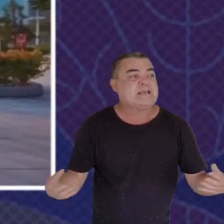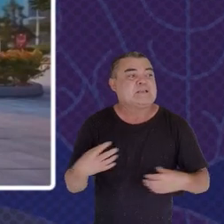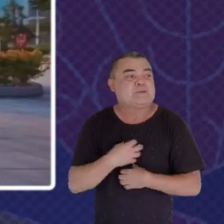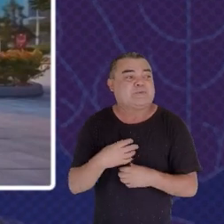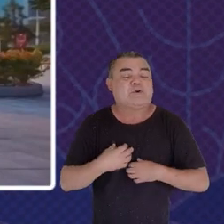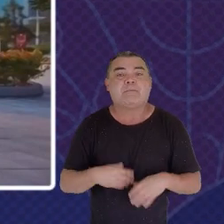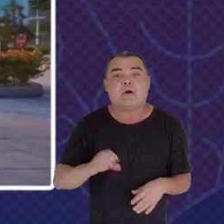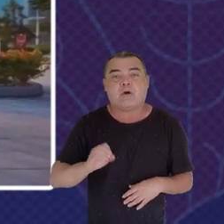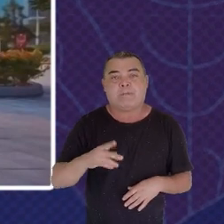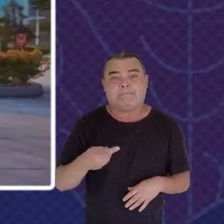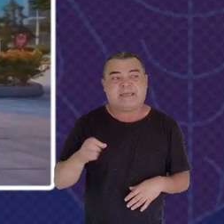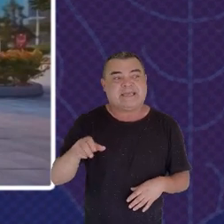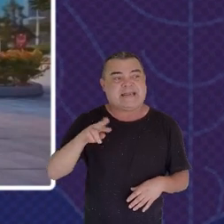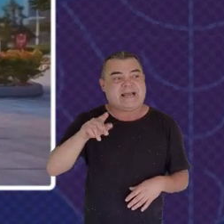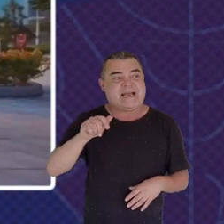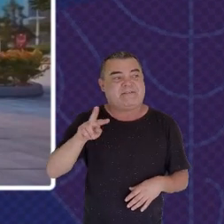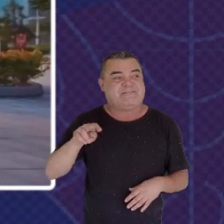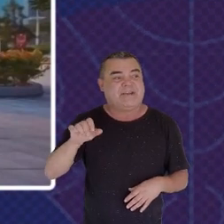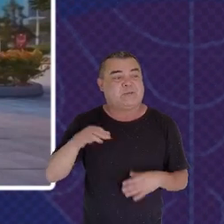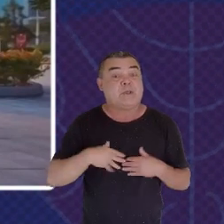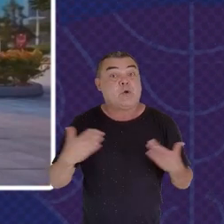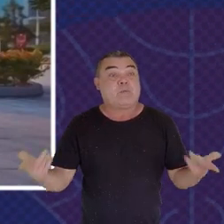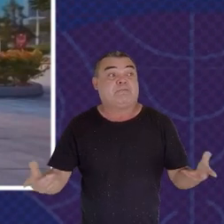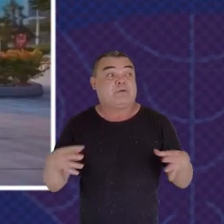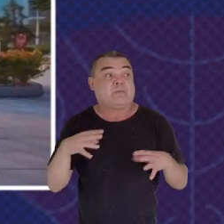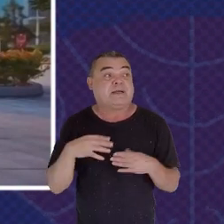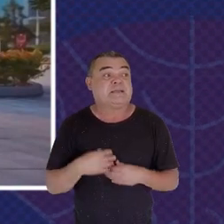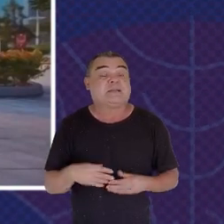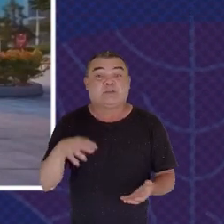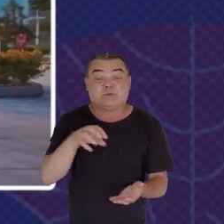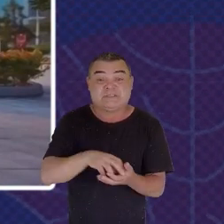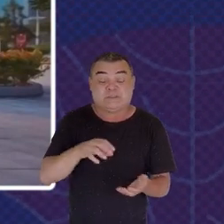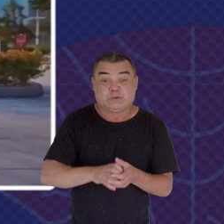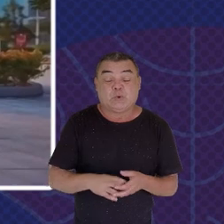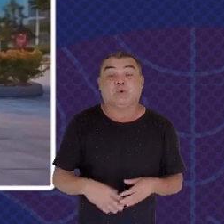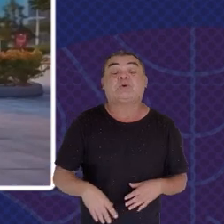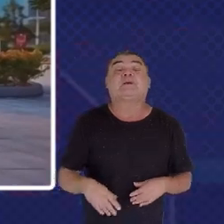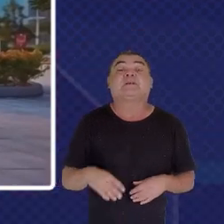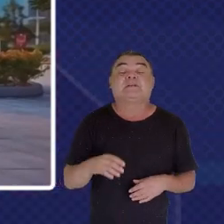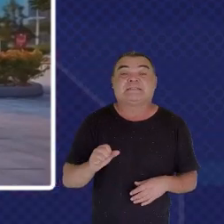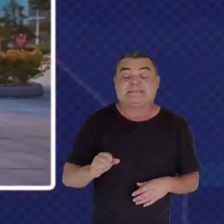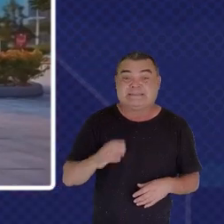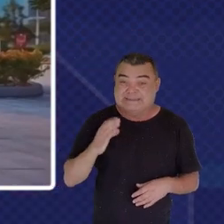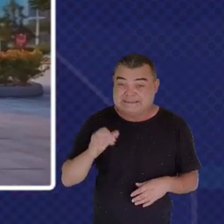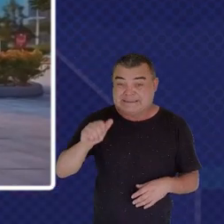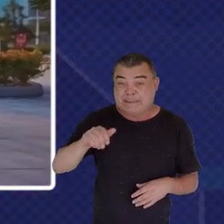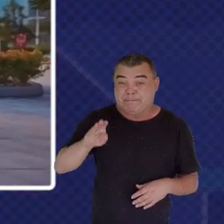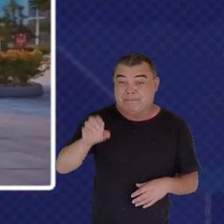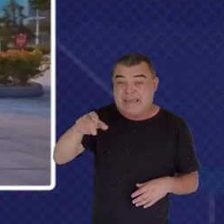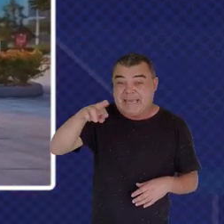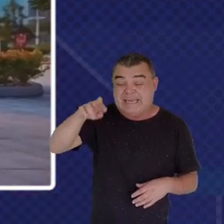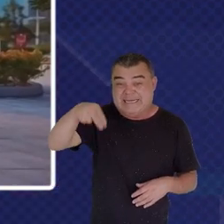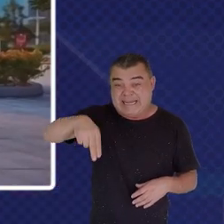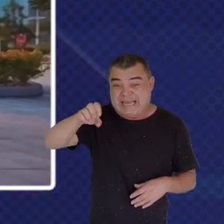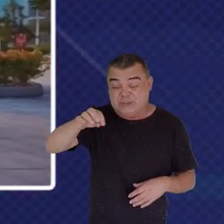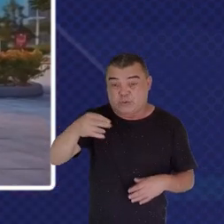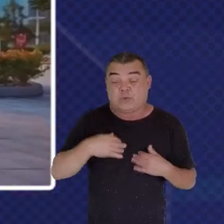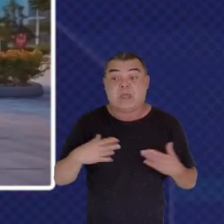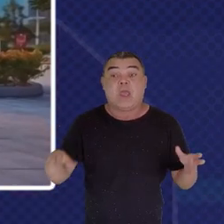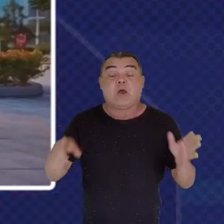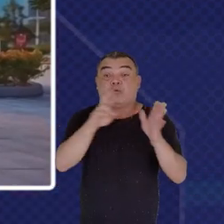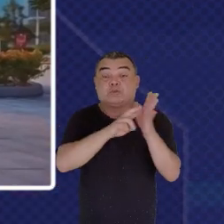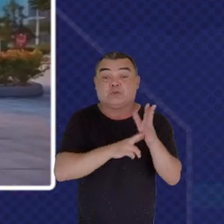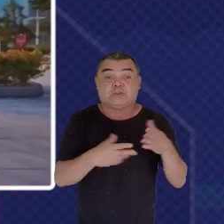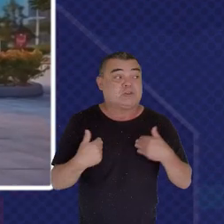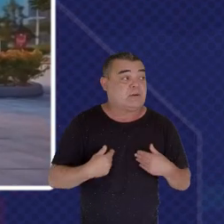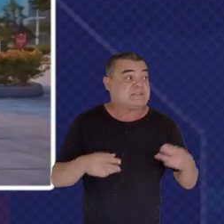cyber realm Is a growing set Of practices Known as the Norms of responsible State behaviour In cyberspace This